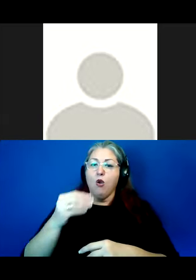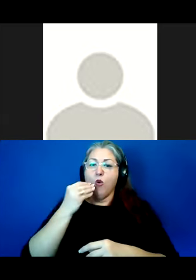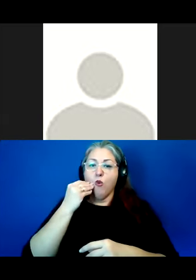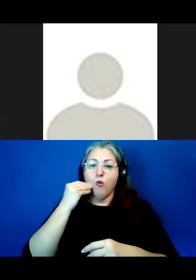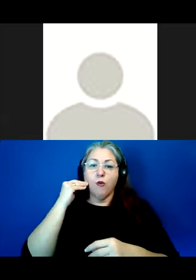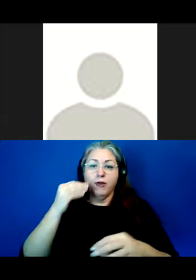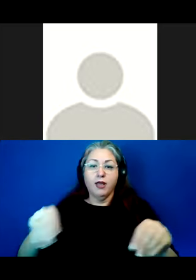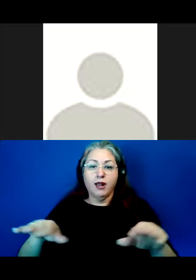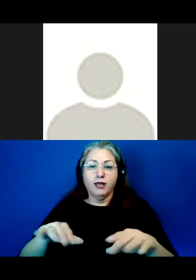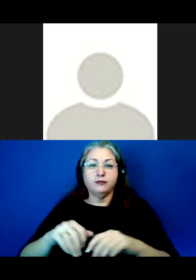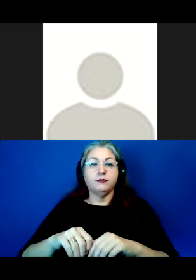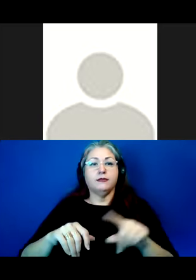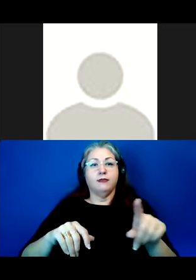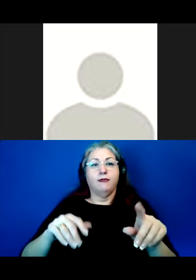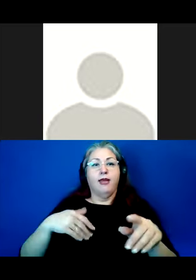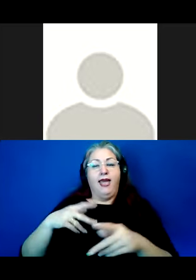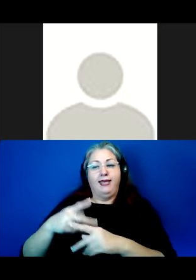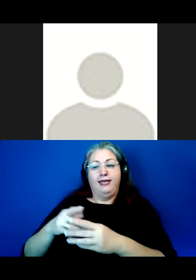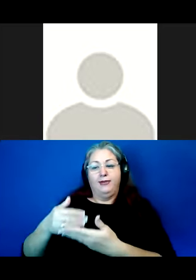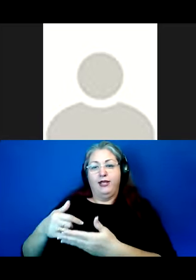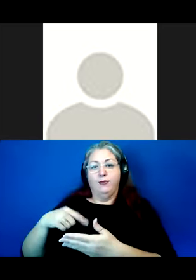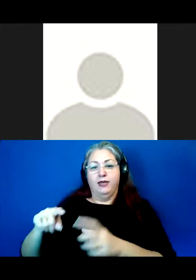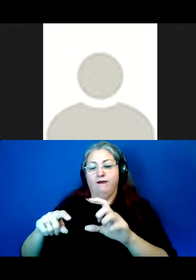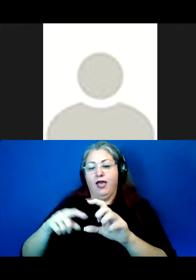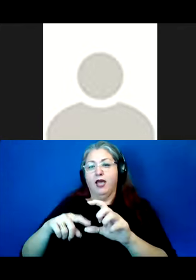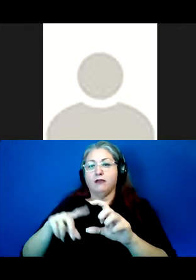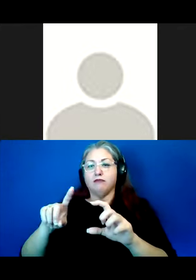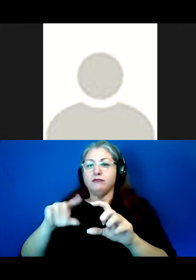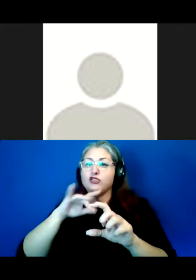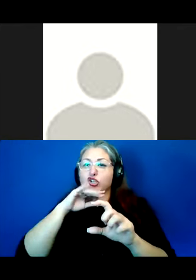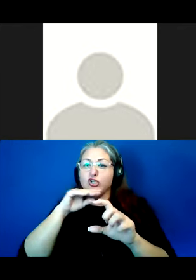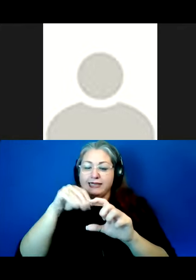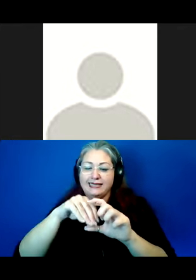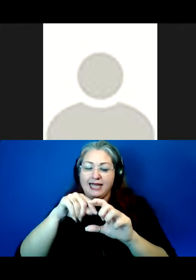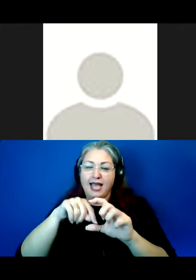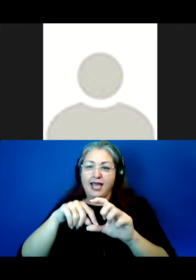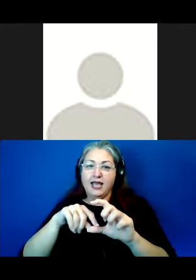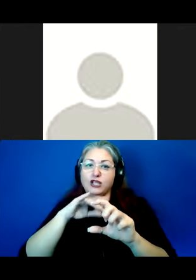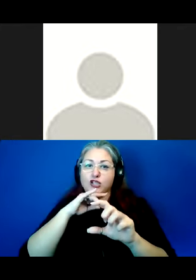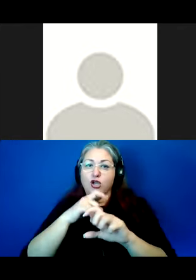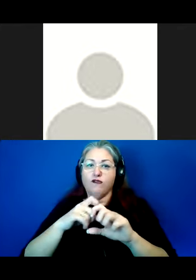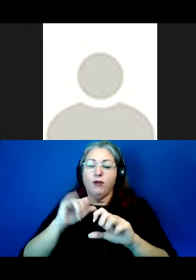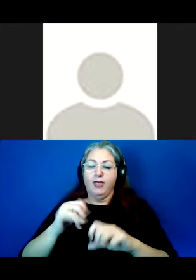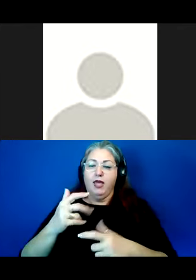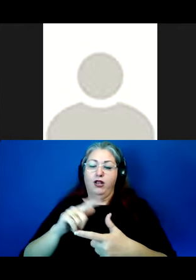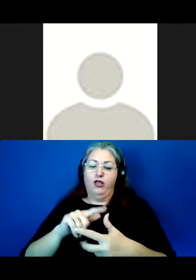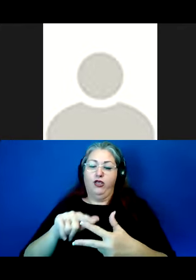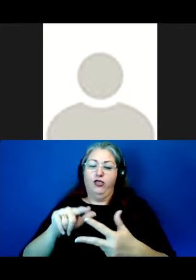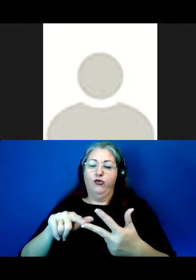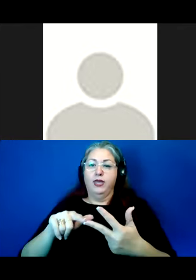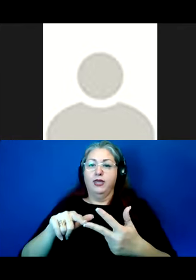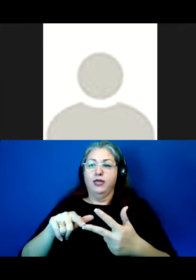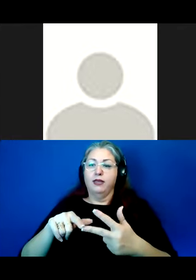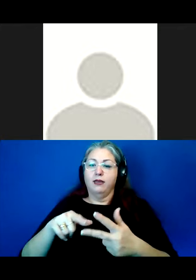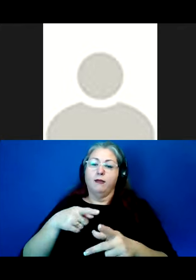I keep here, close to me, a vial of dirt that contains dirt from the three main Nyamia